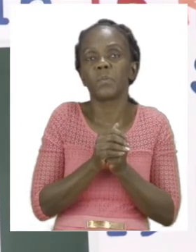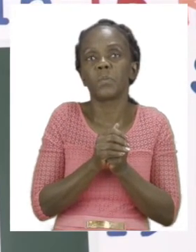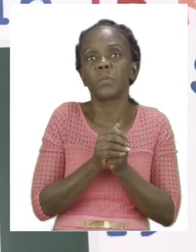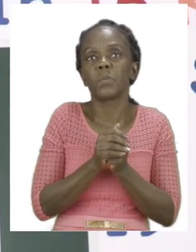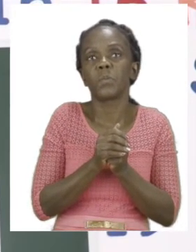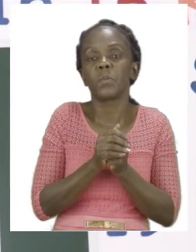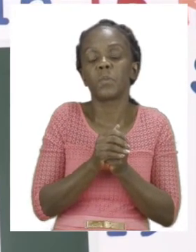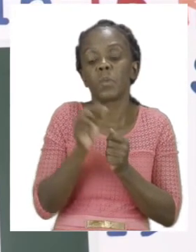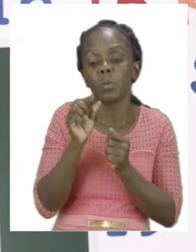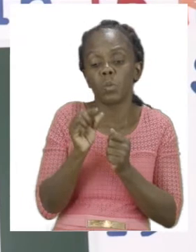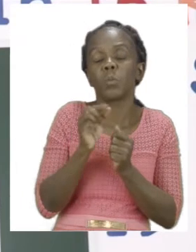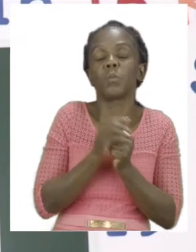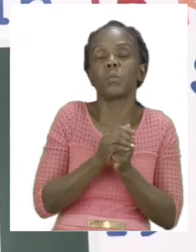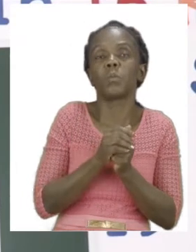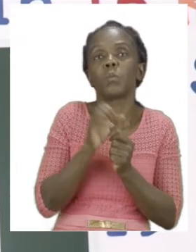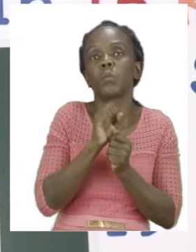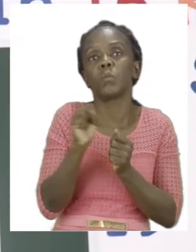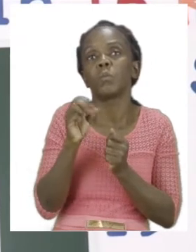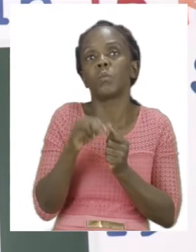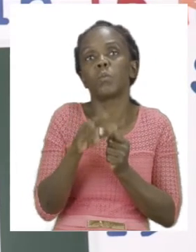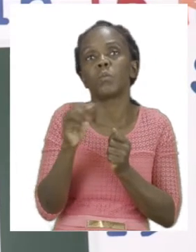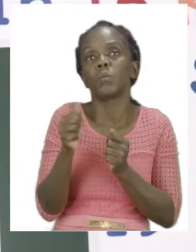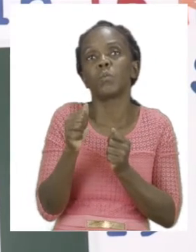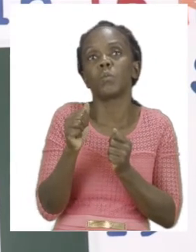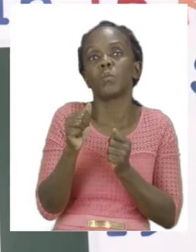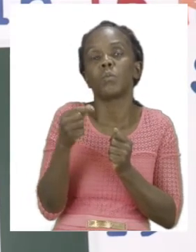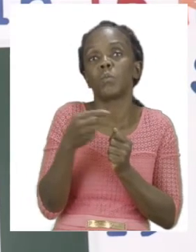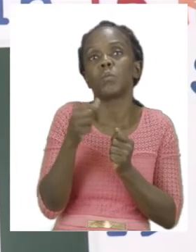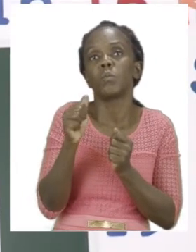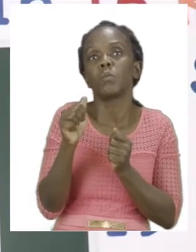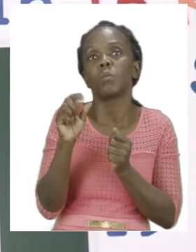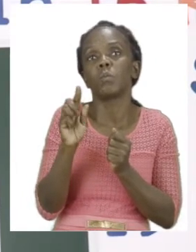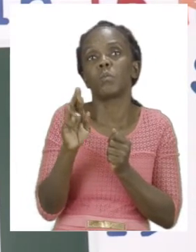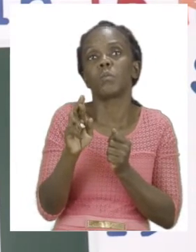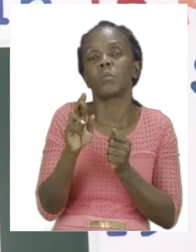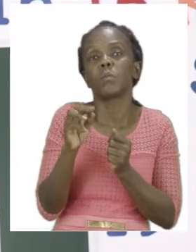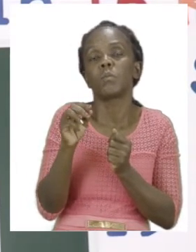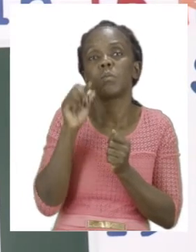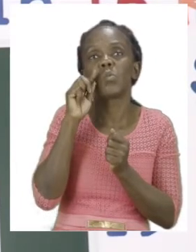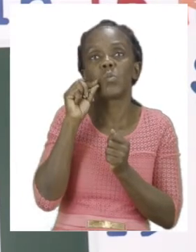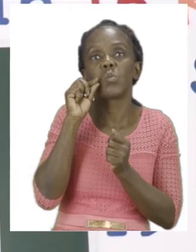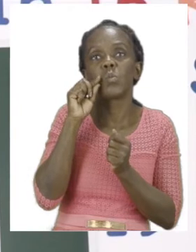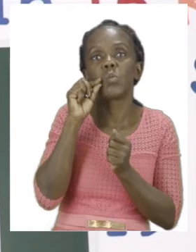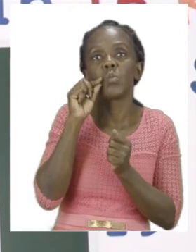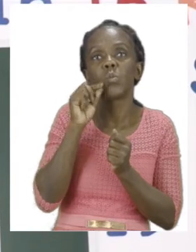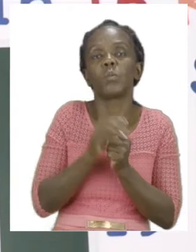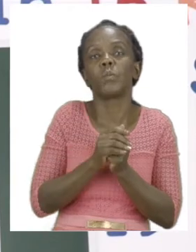is the smallest one which is the sugar. So we are going to use the yellow